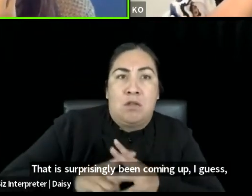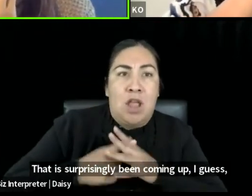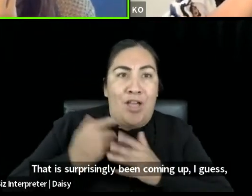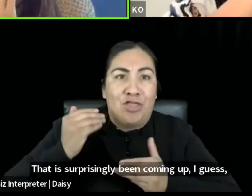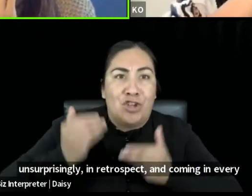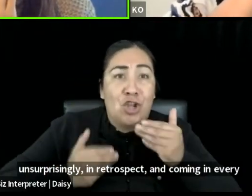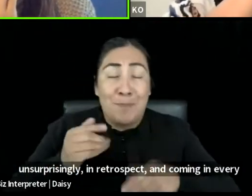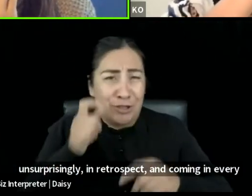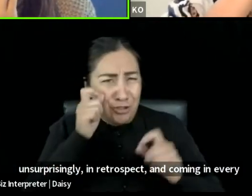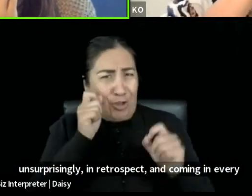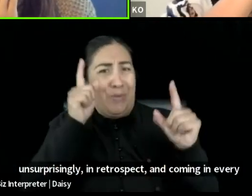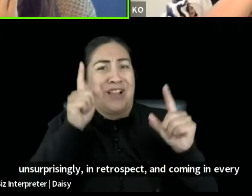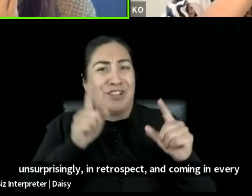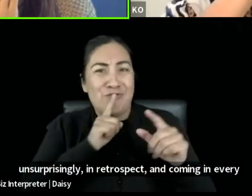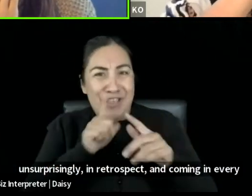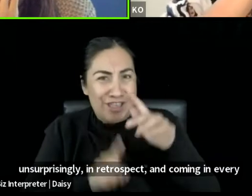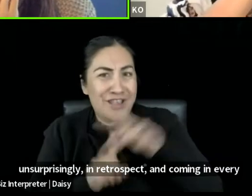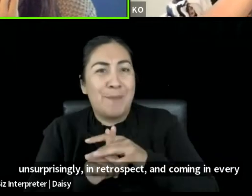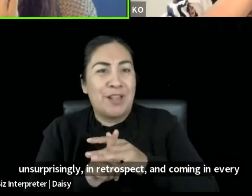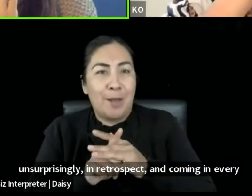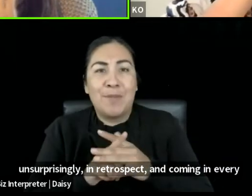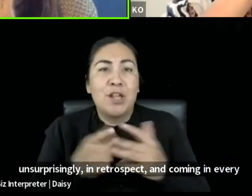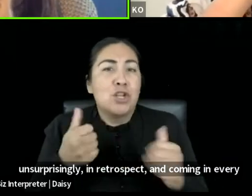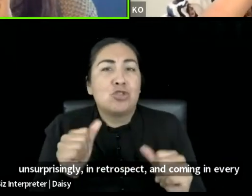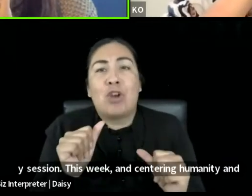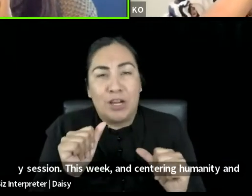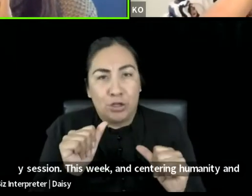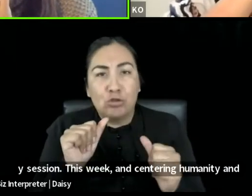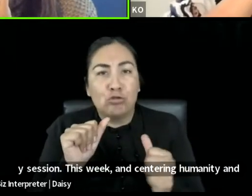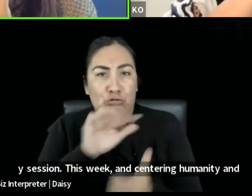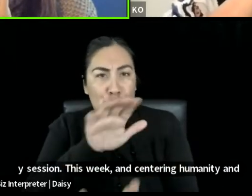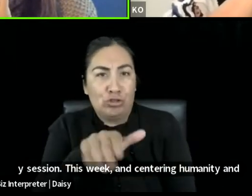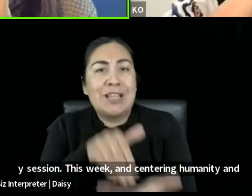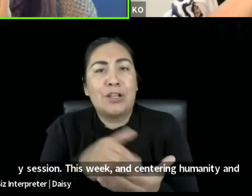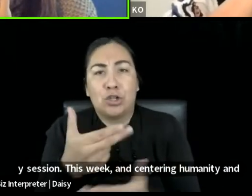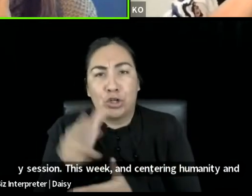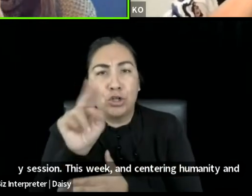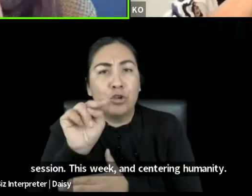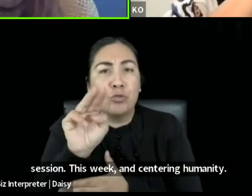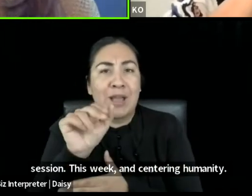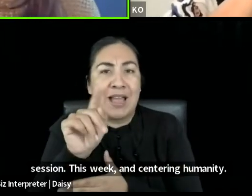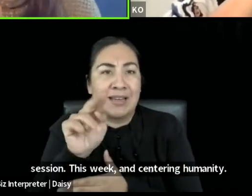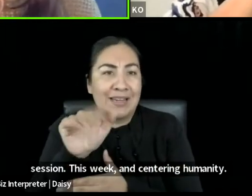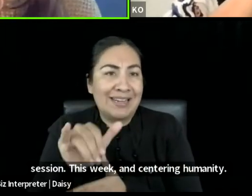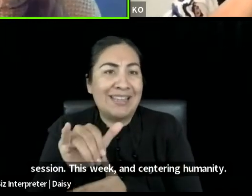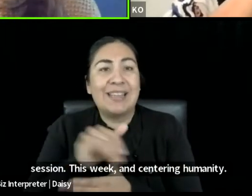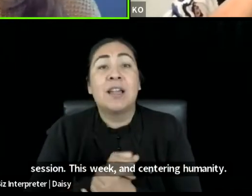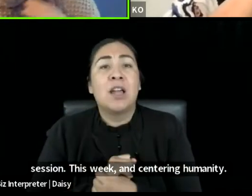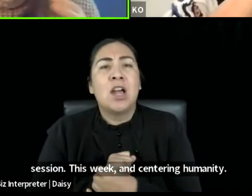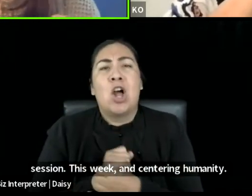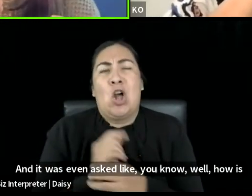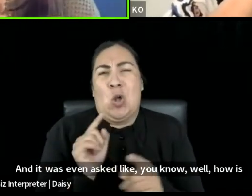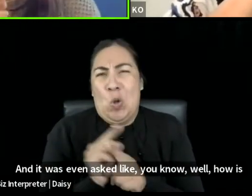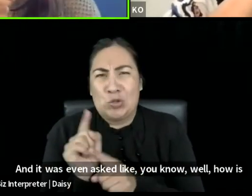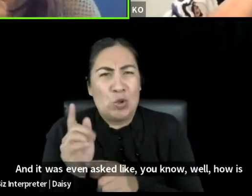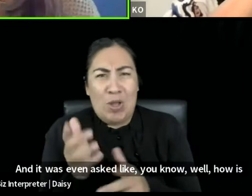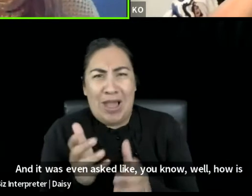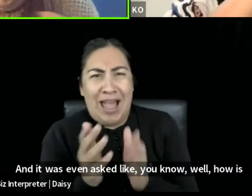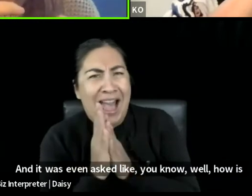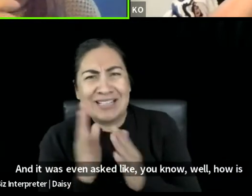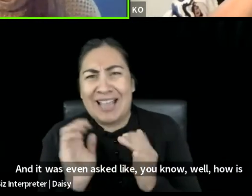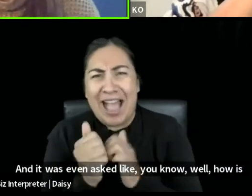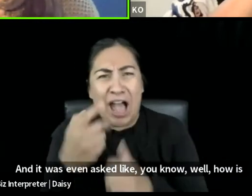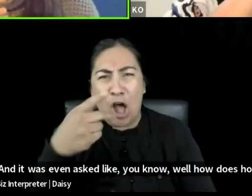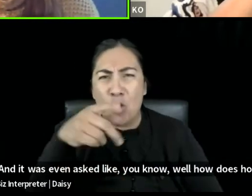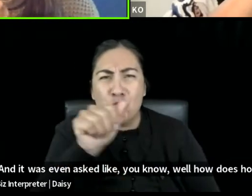this week in centering humanity. And it was even asked like, you know, well, how is, how does PAL expect to like